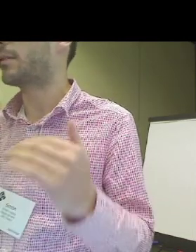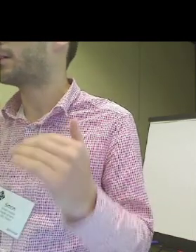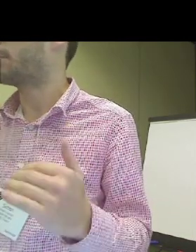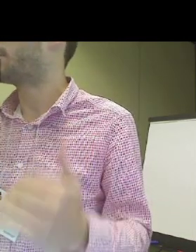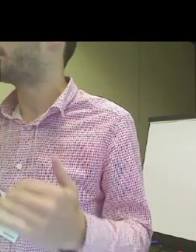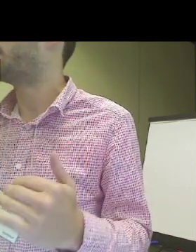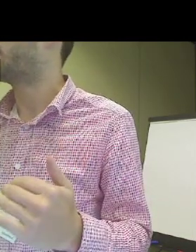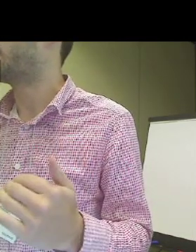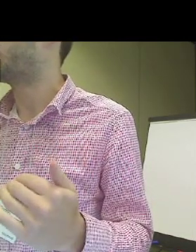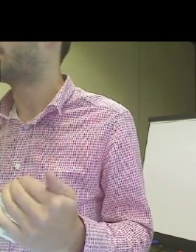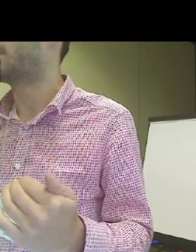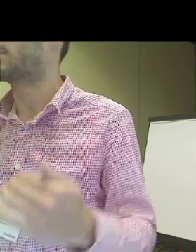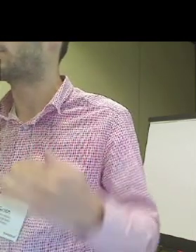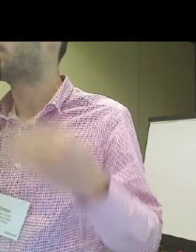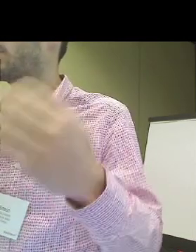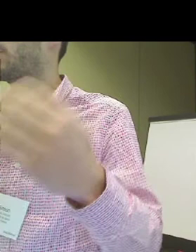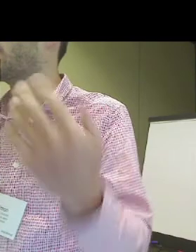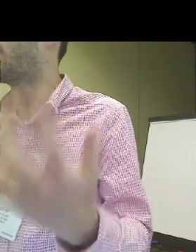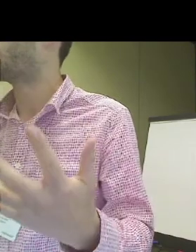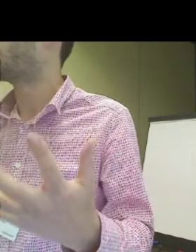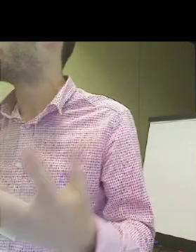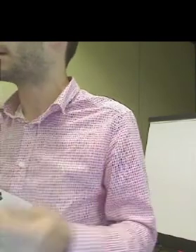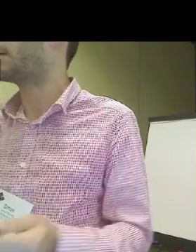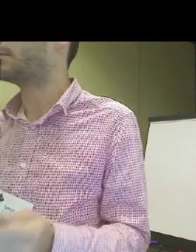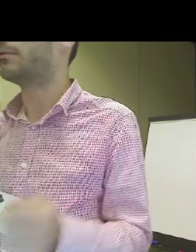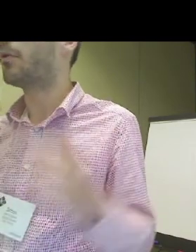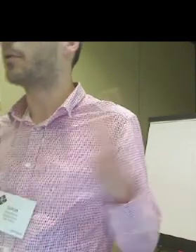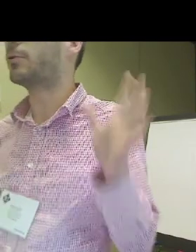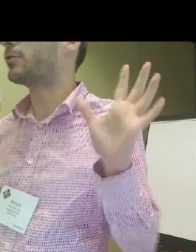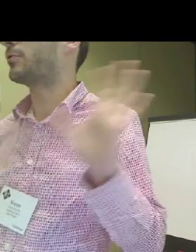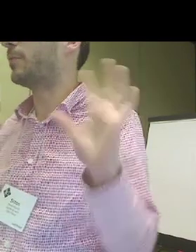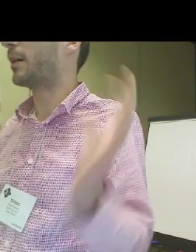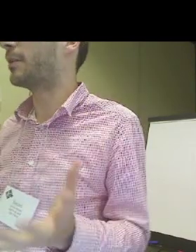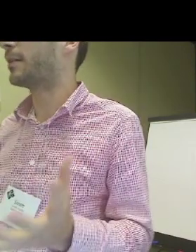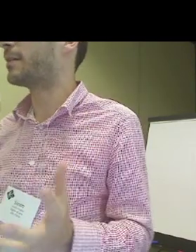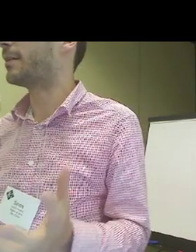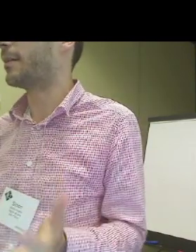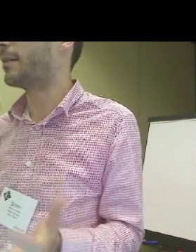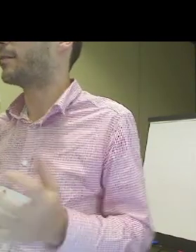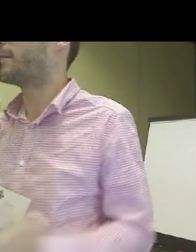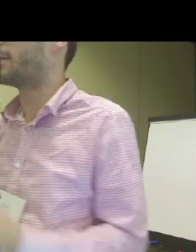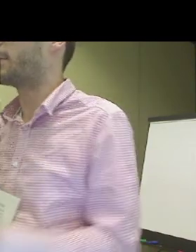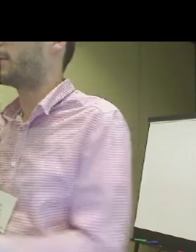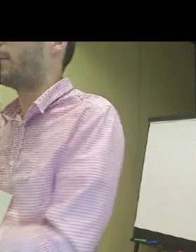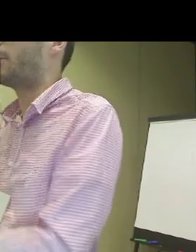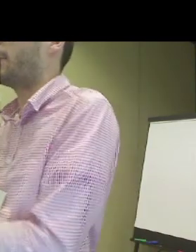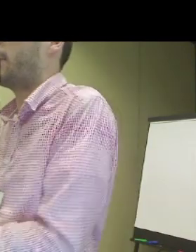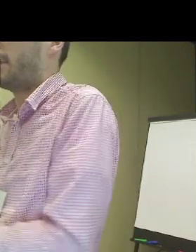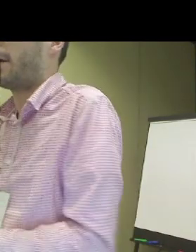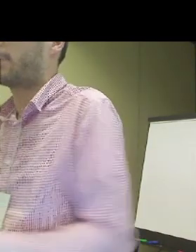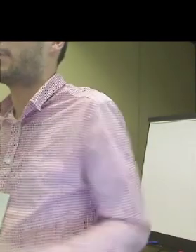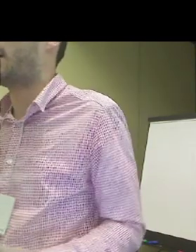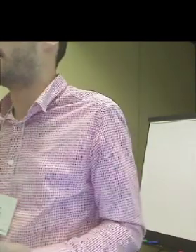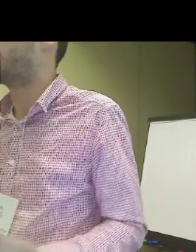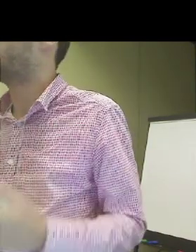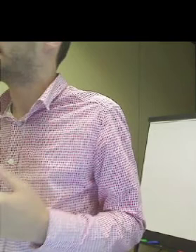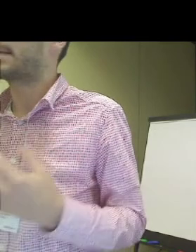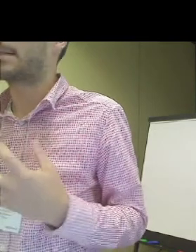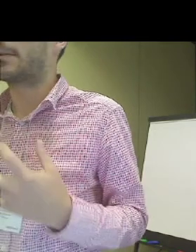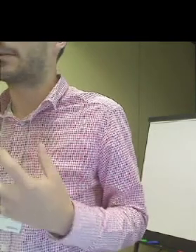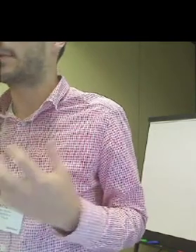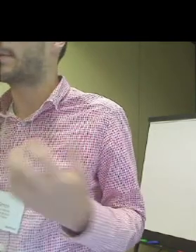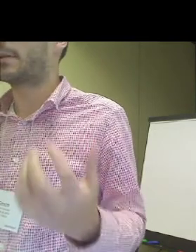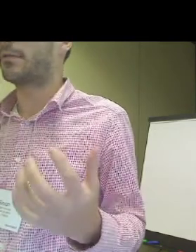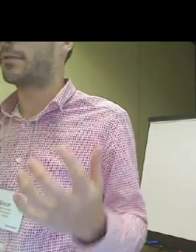there was really a gap between what they are supposed to know, like normal cultural background, and the things that already they actually had.